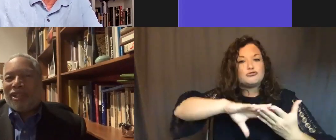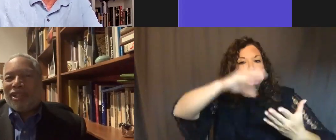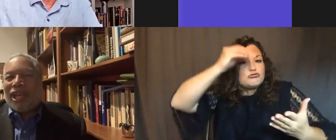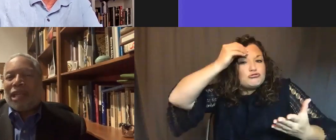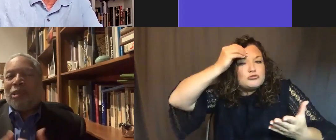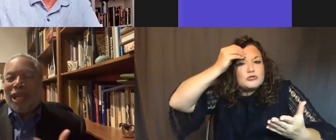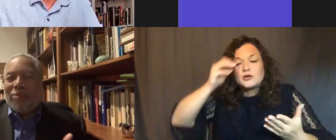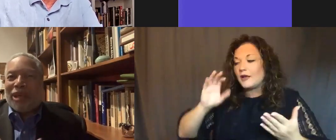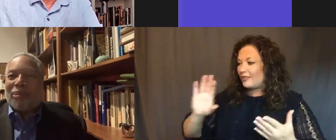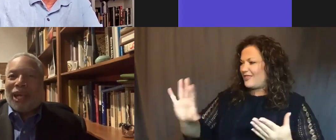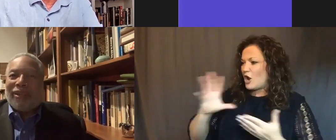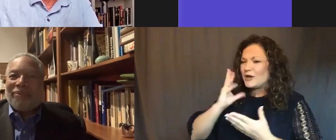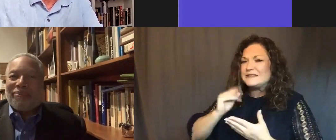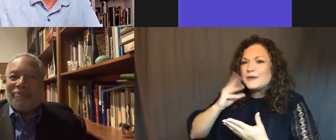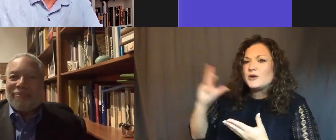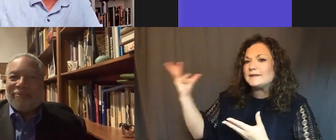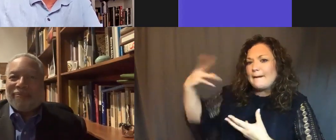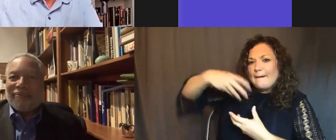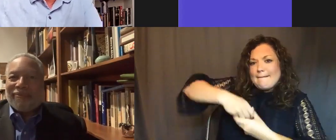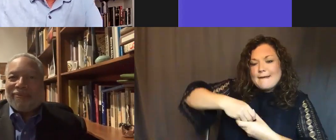experiences, and to be made better by it.